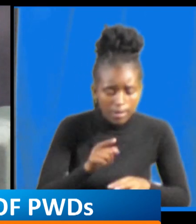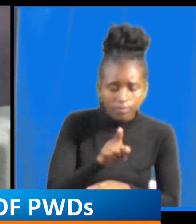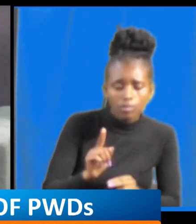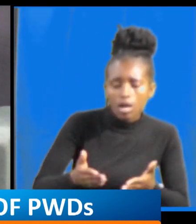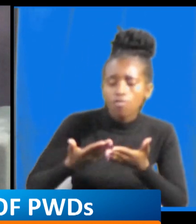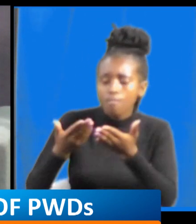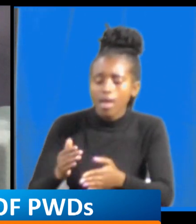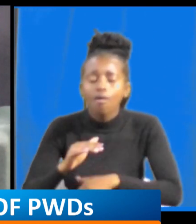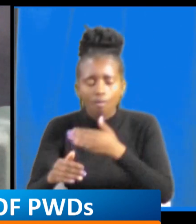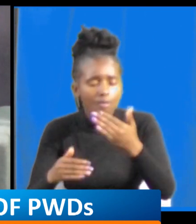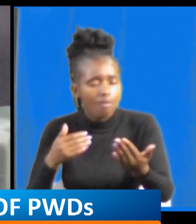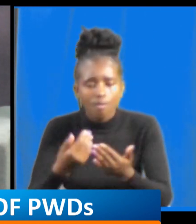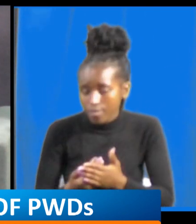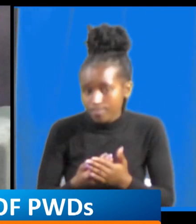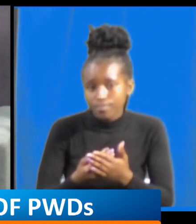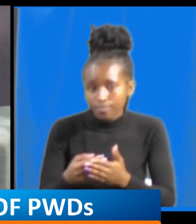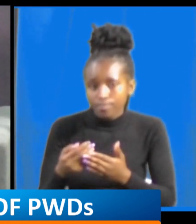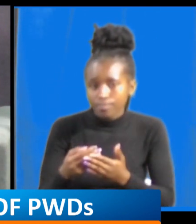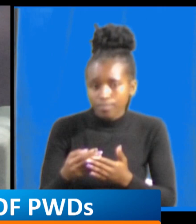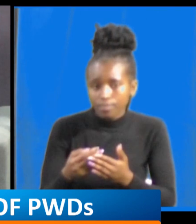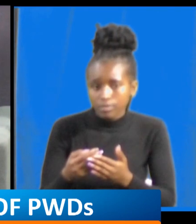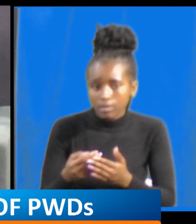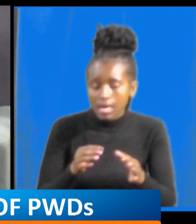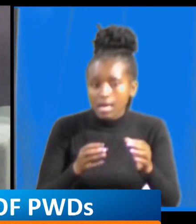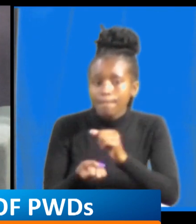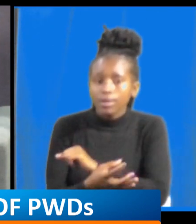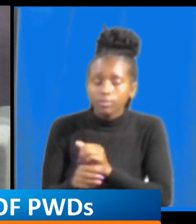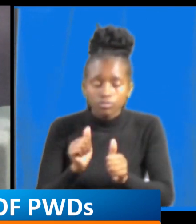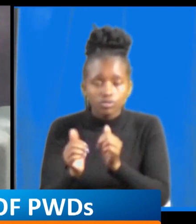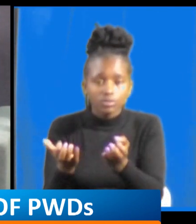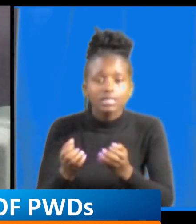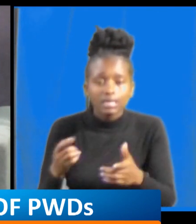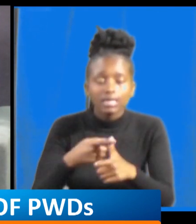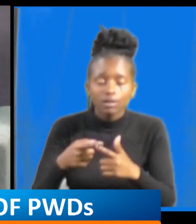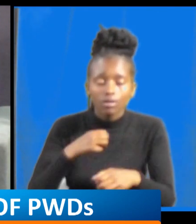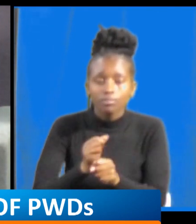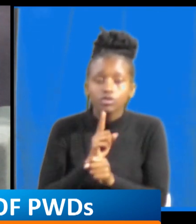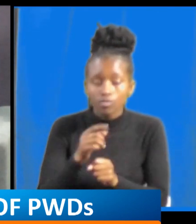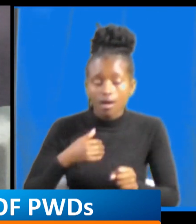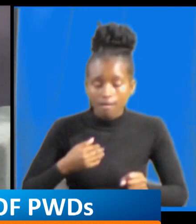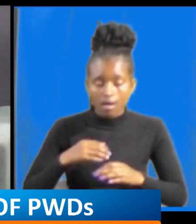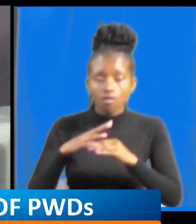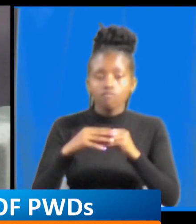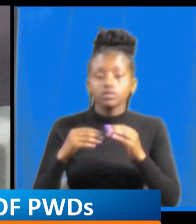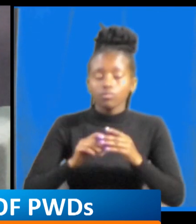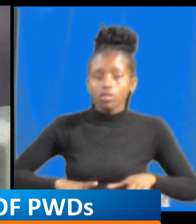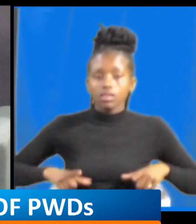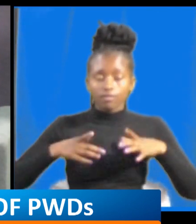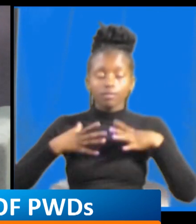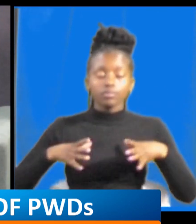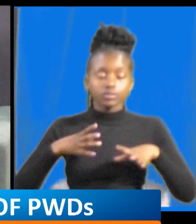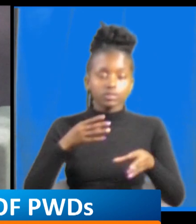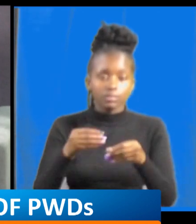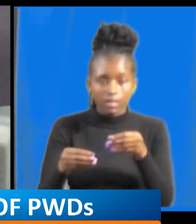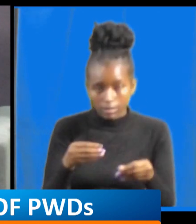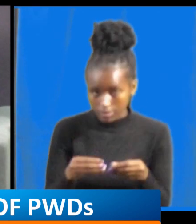required and they'll just empower you to ensure that you live a comfortable life as a person with disability so